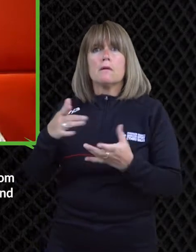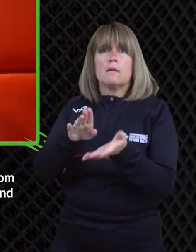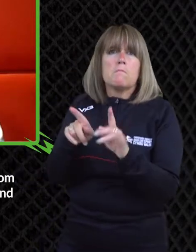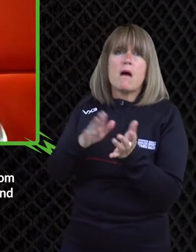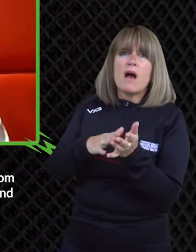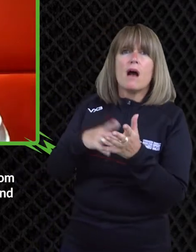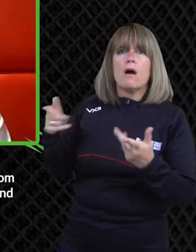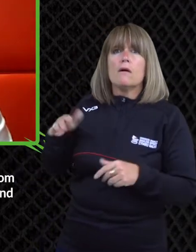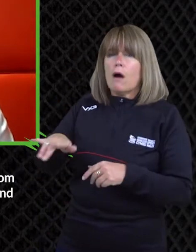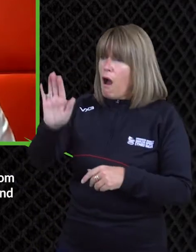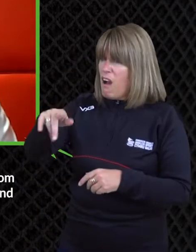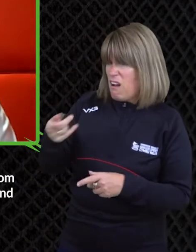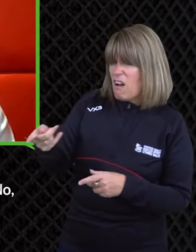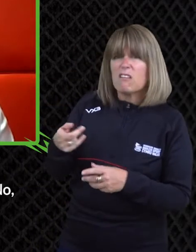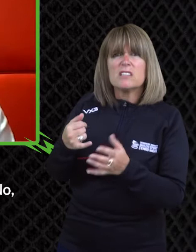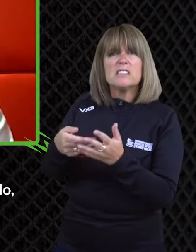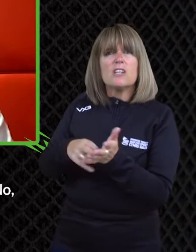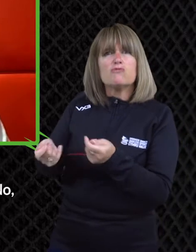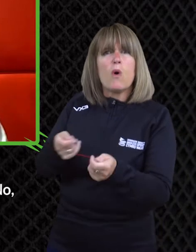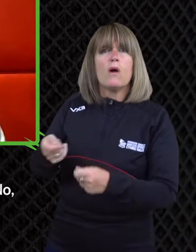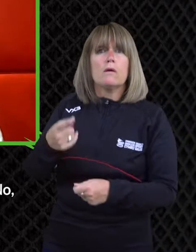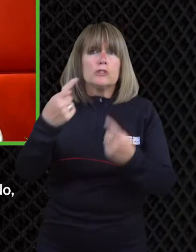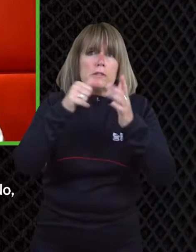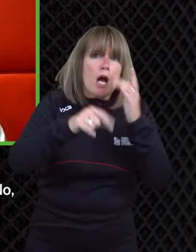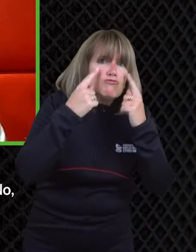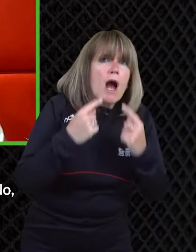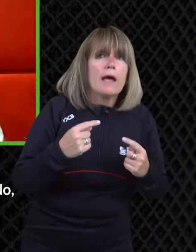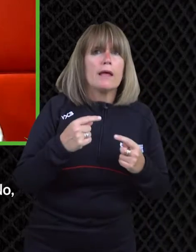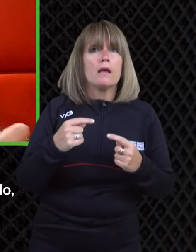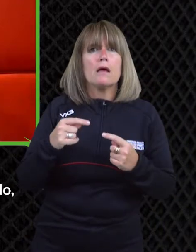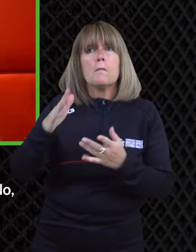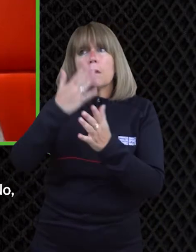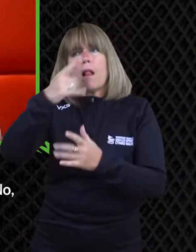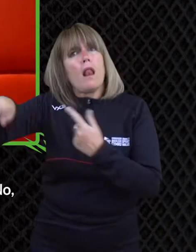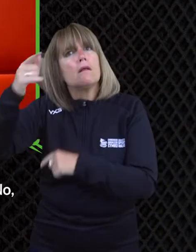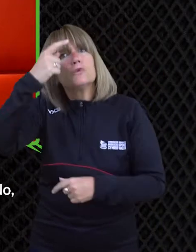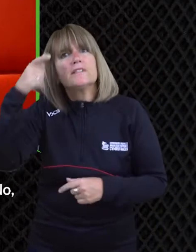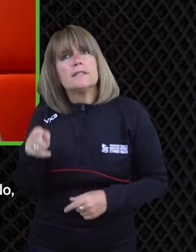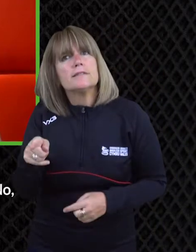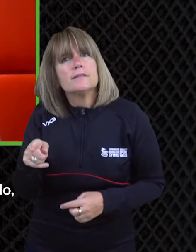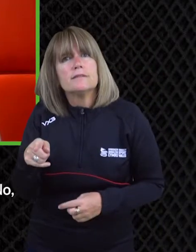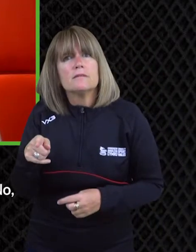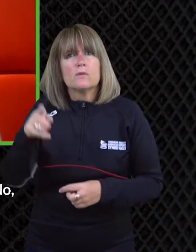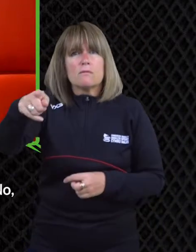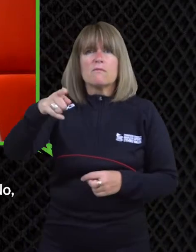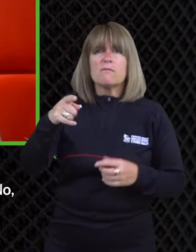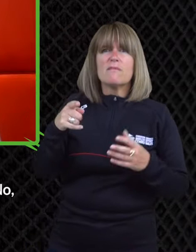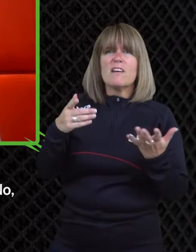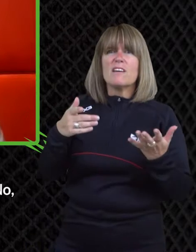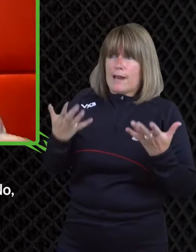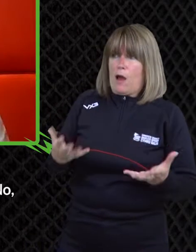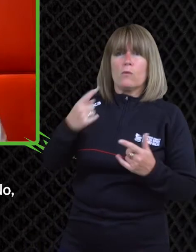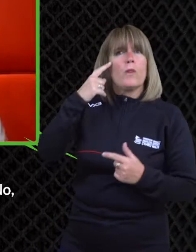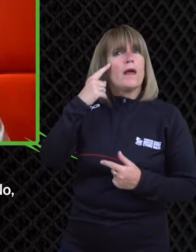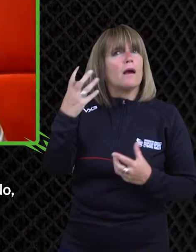son and she'd start crying and it's because people don't understand so i think you wouldn't get that now at all um and it's not